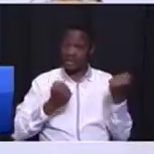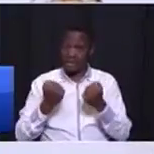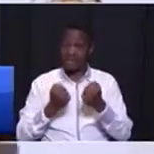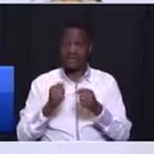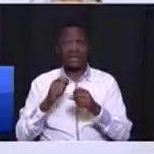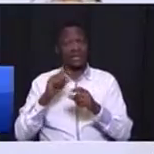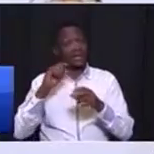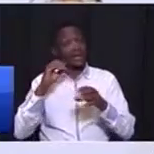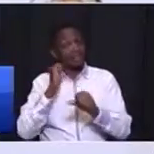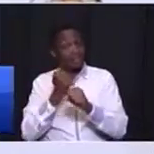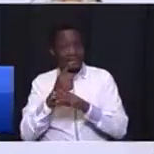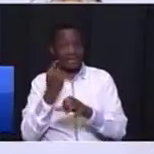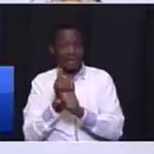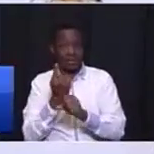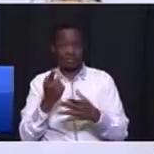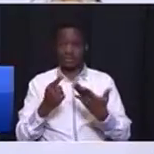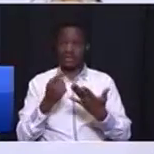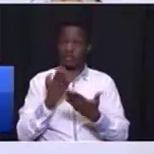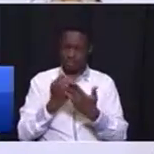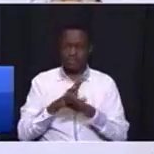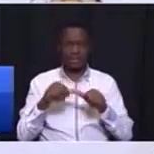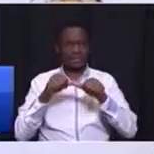economy are sustaining employment